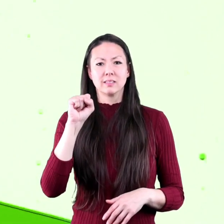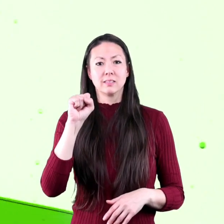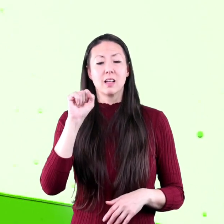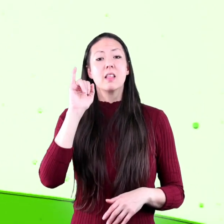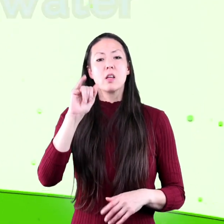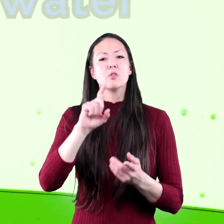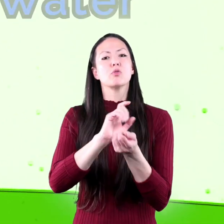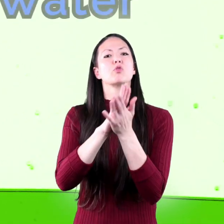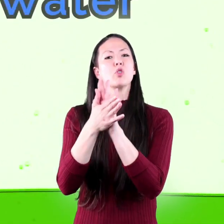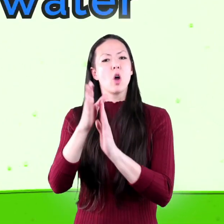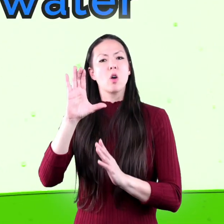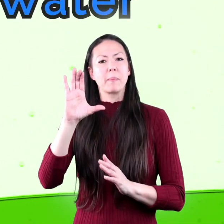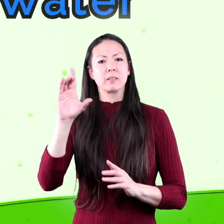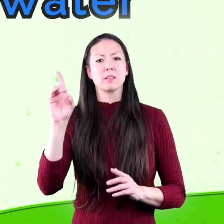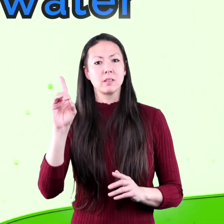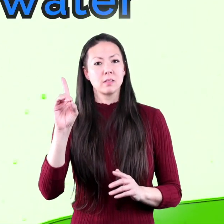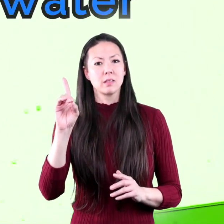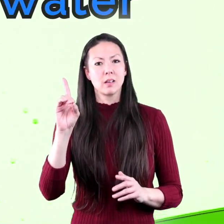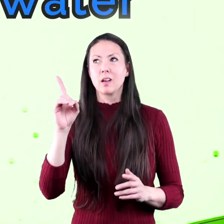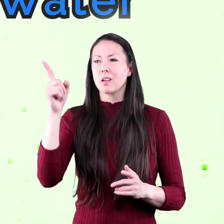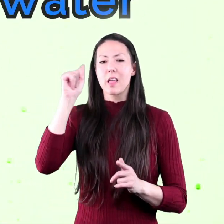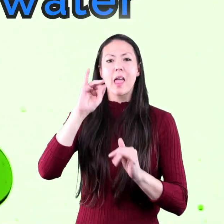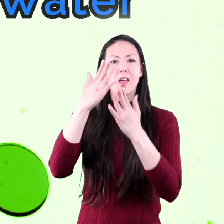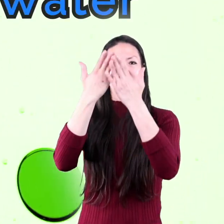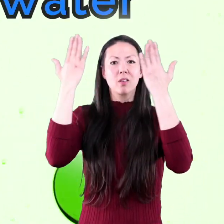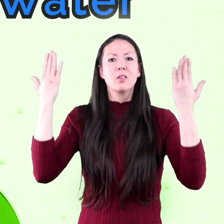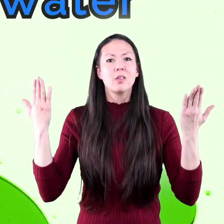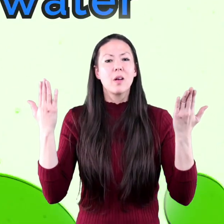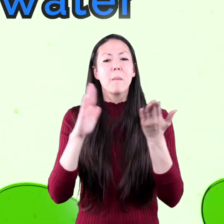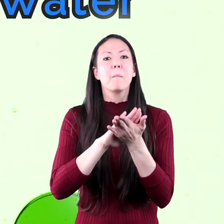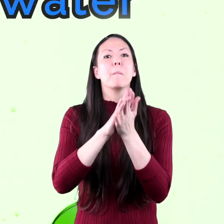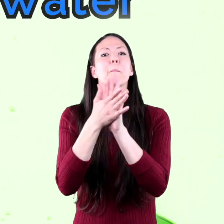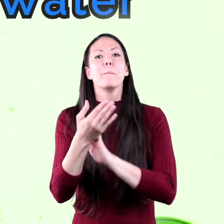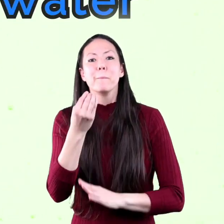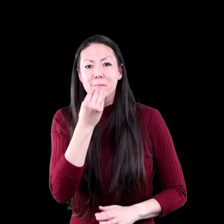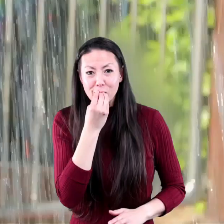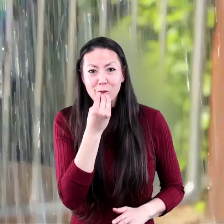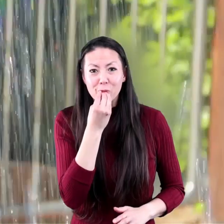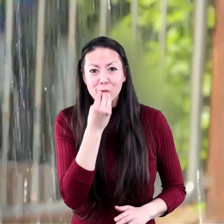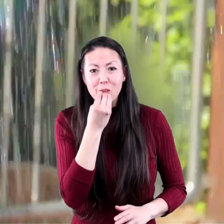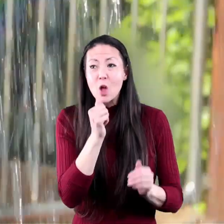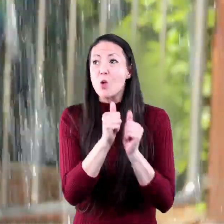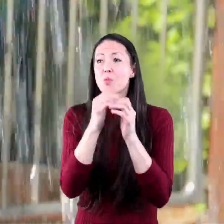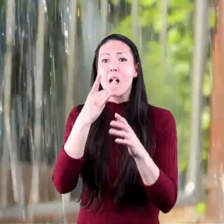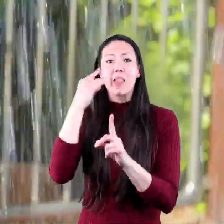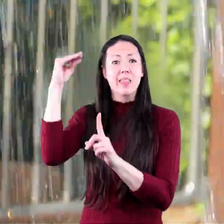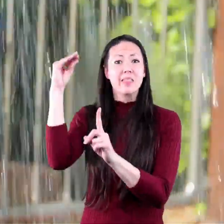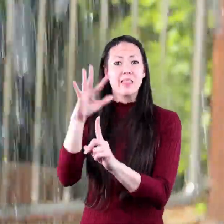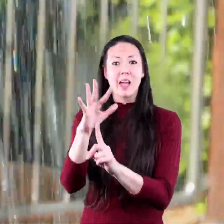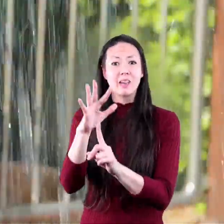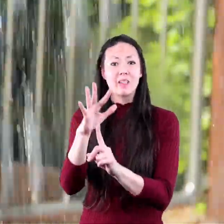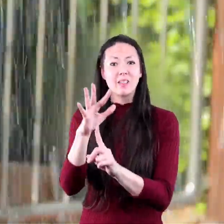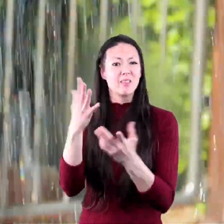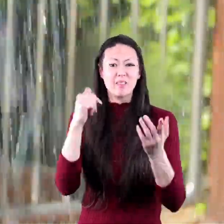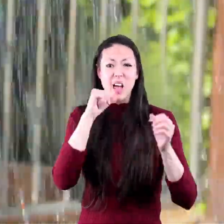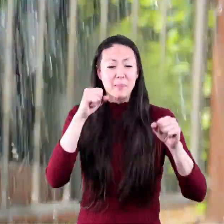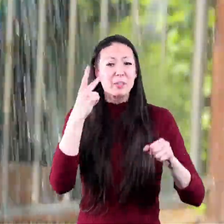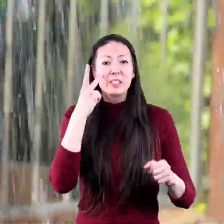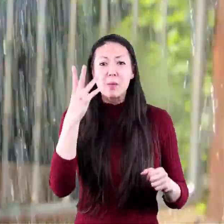the energy from sunlight to turn carbon dioxide, which is in our air, into food. Without light, you would not be able